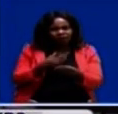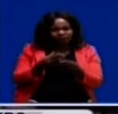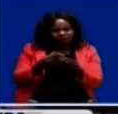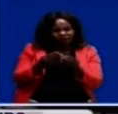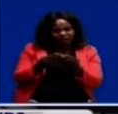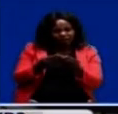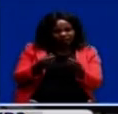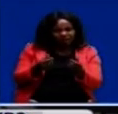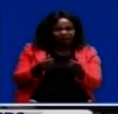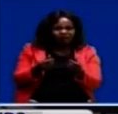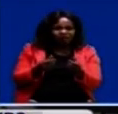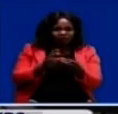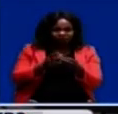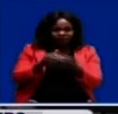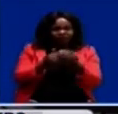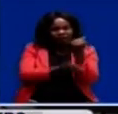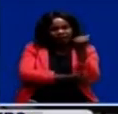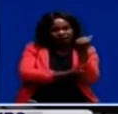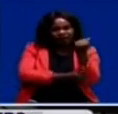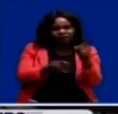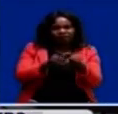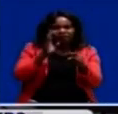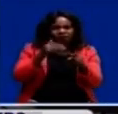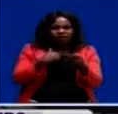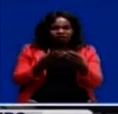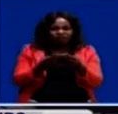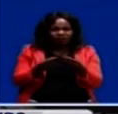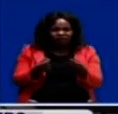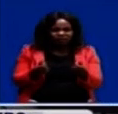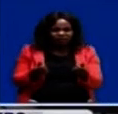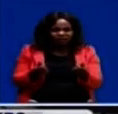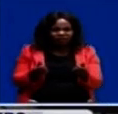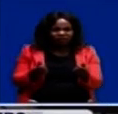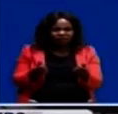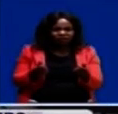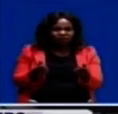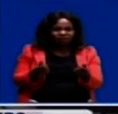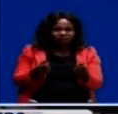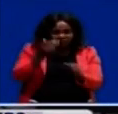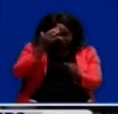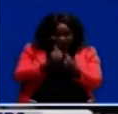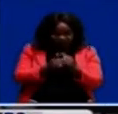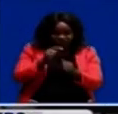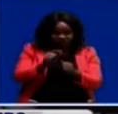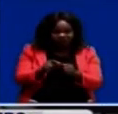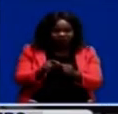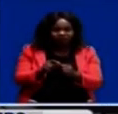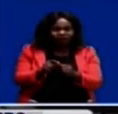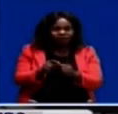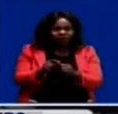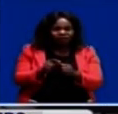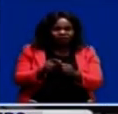country and there is also going to be less, because of less inflation in the country,